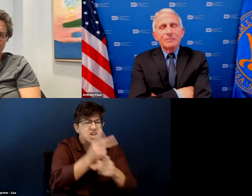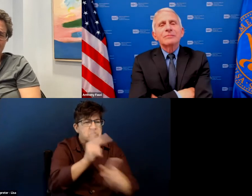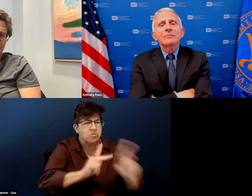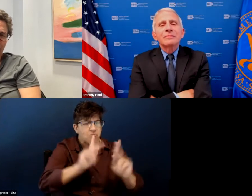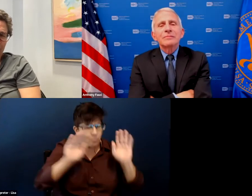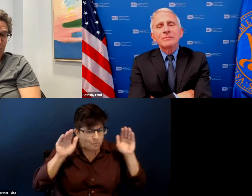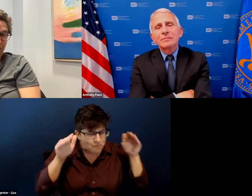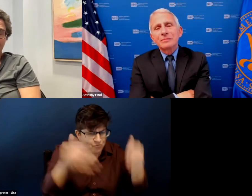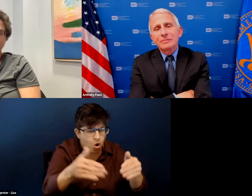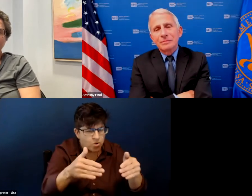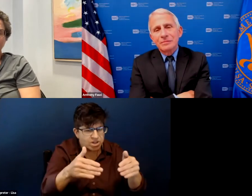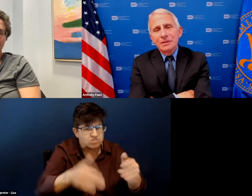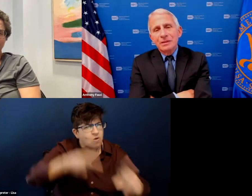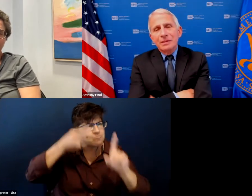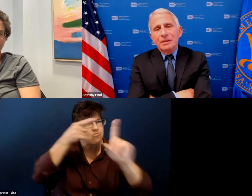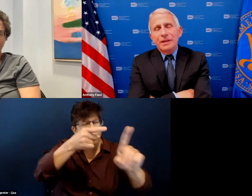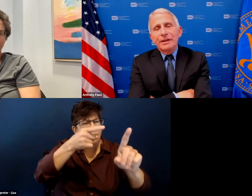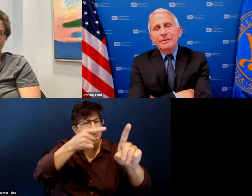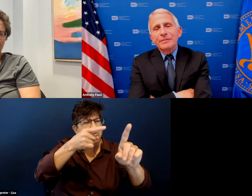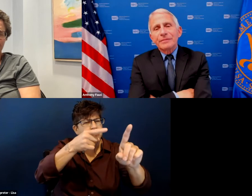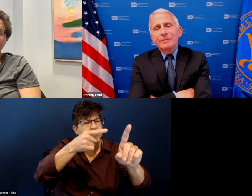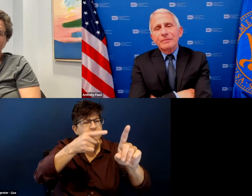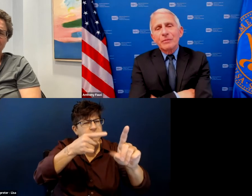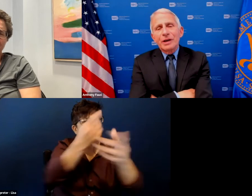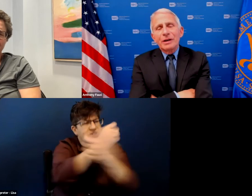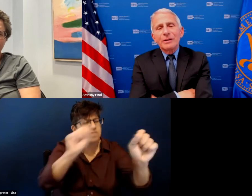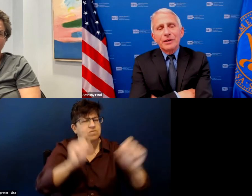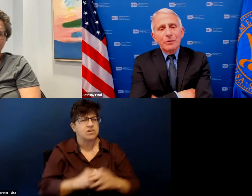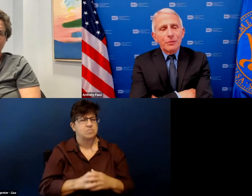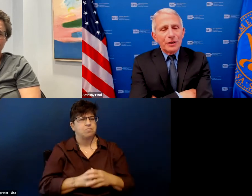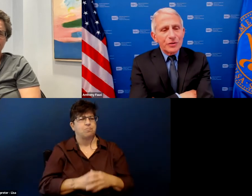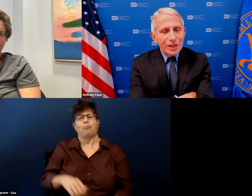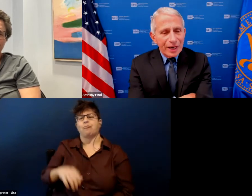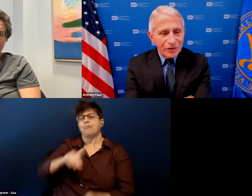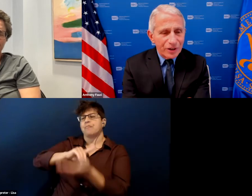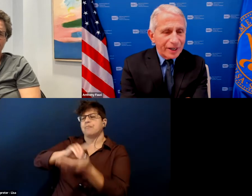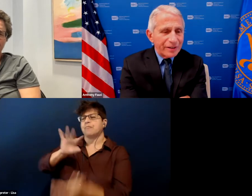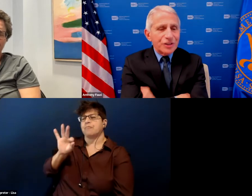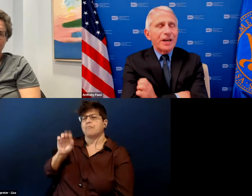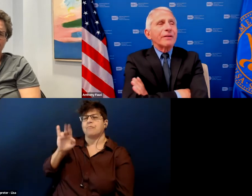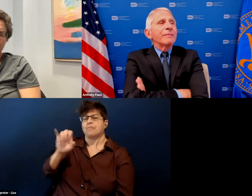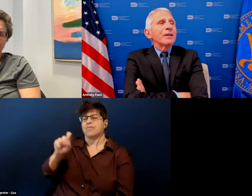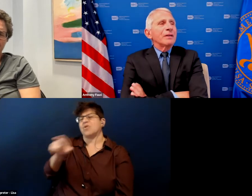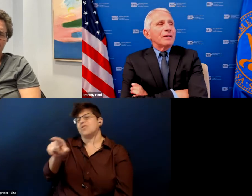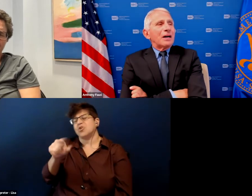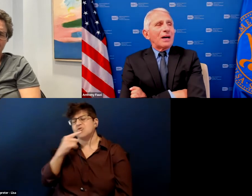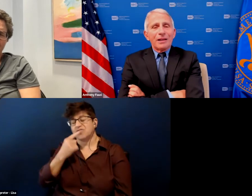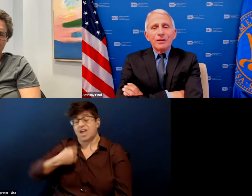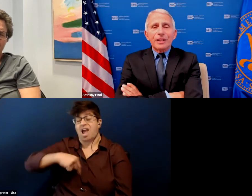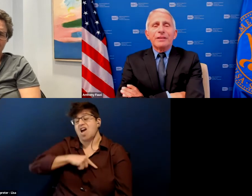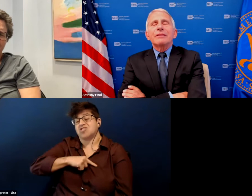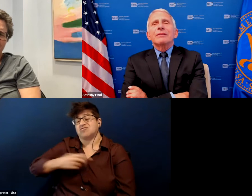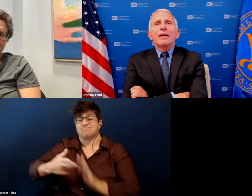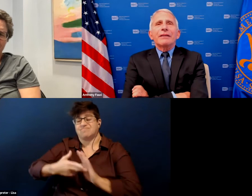on an end game of safety right for the most well you know well you say as scientists sharon i